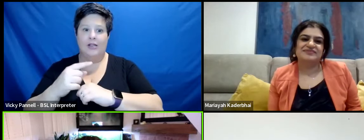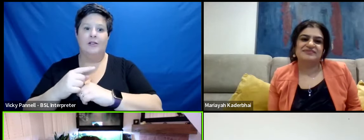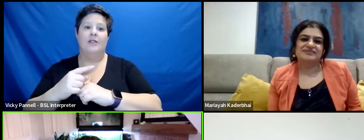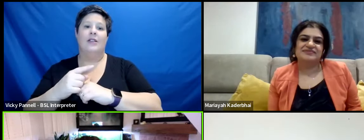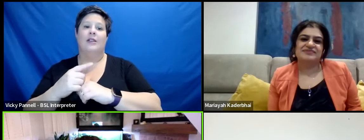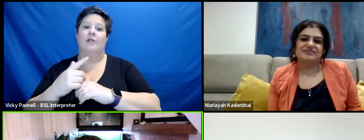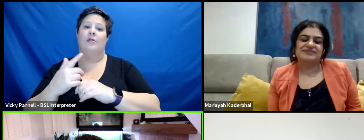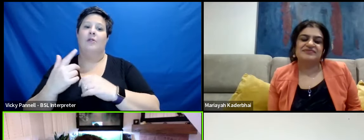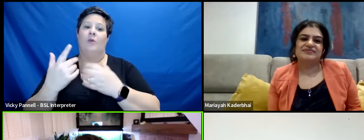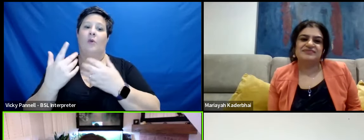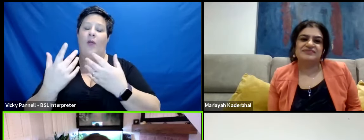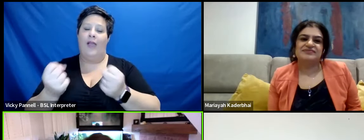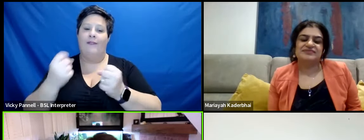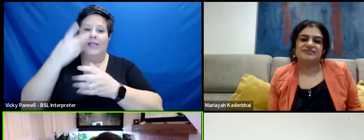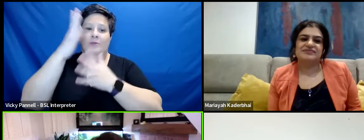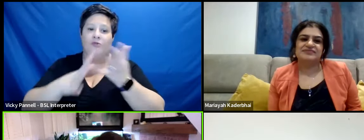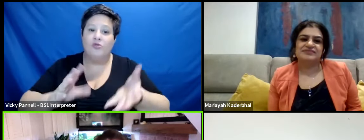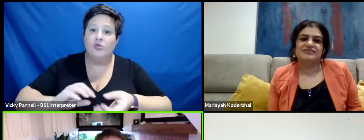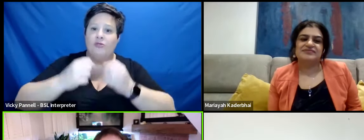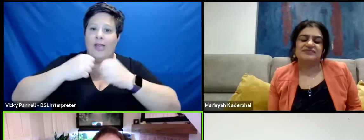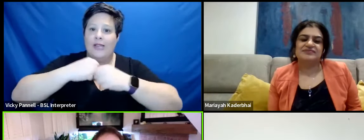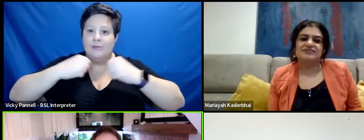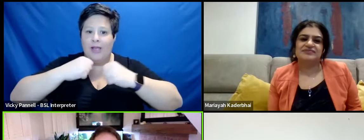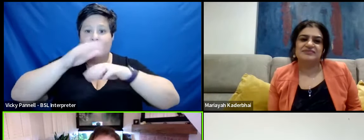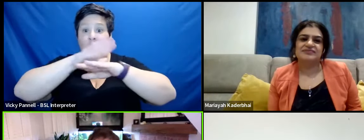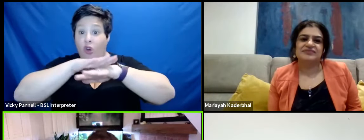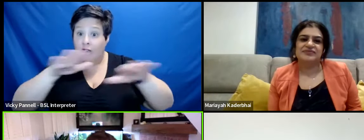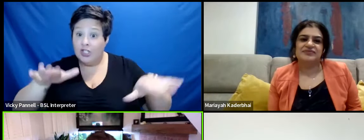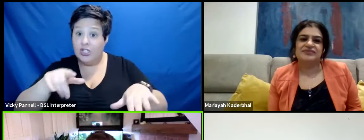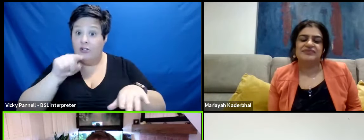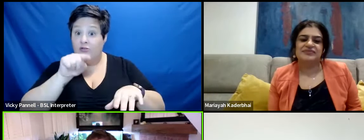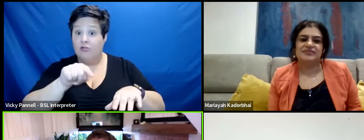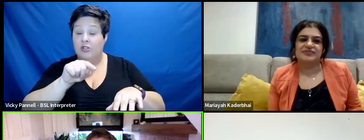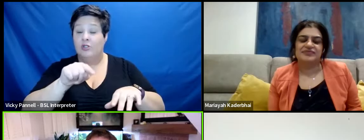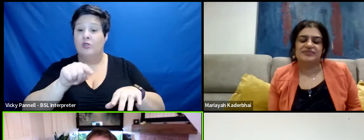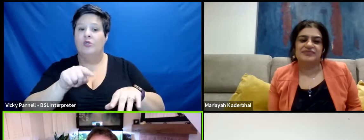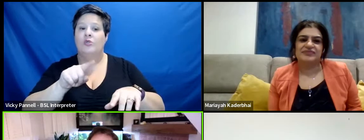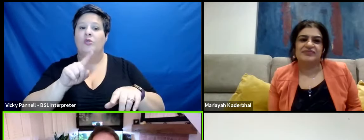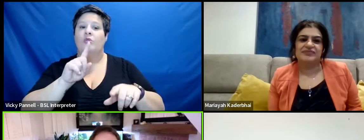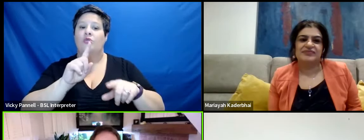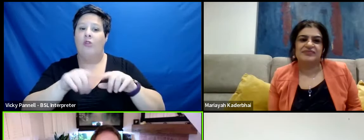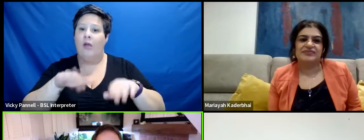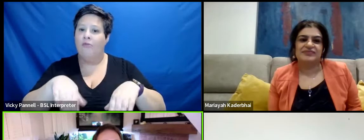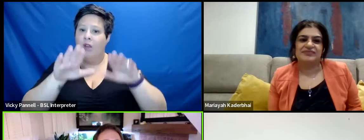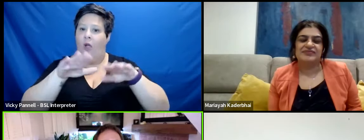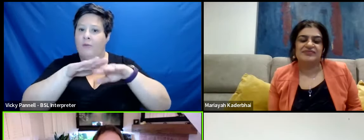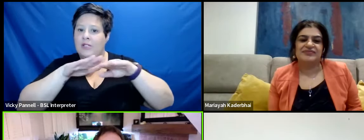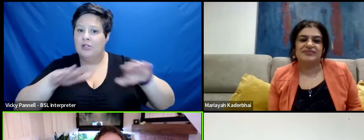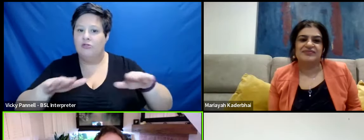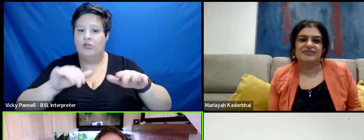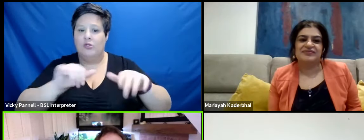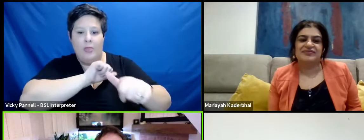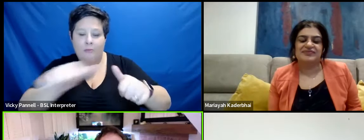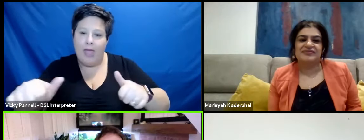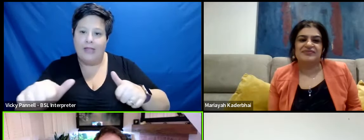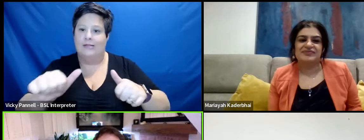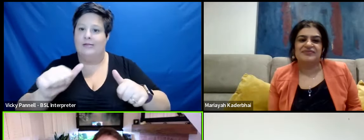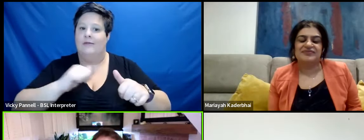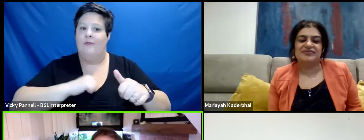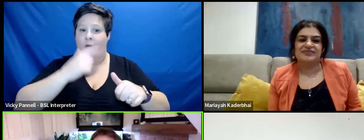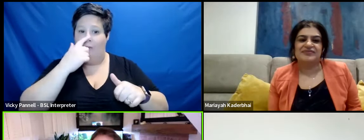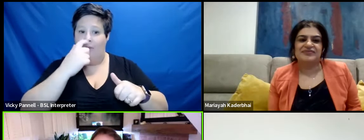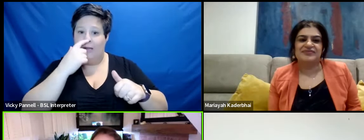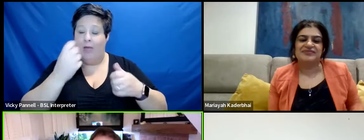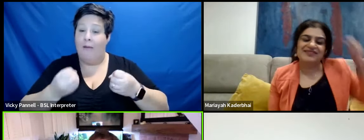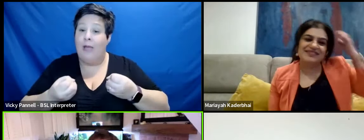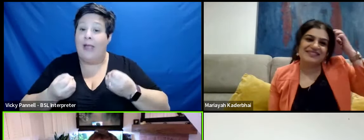gives us that experience to be able to create this place for our children to try and raise the children to the best of our abilities you know what I mean but give them a